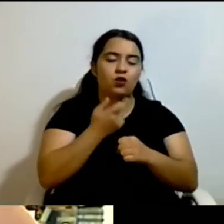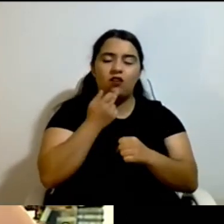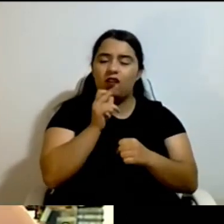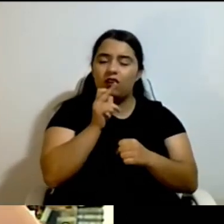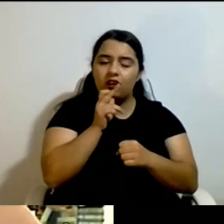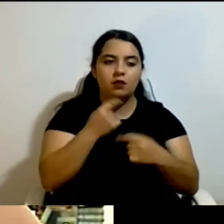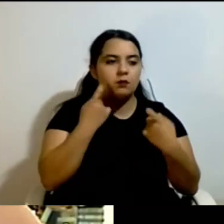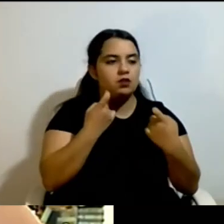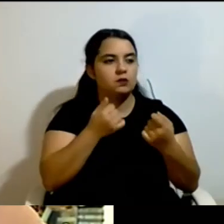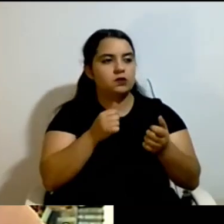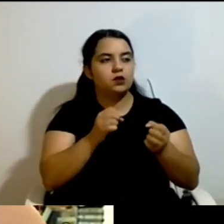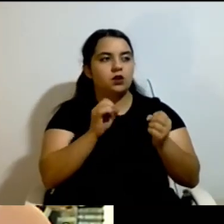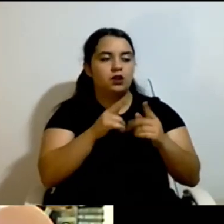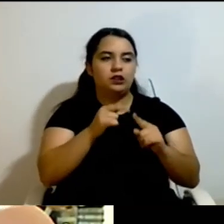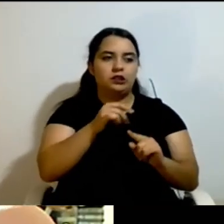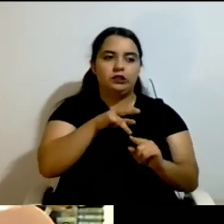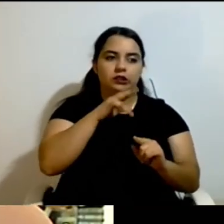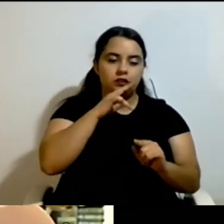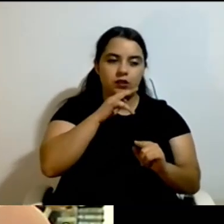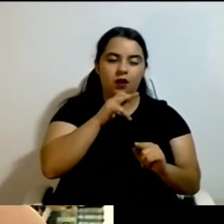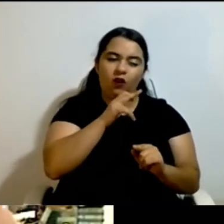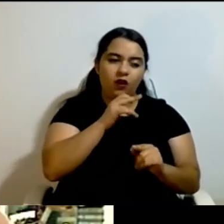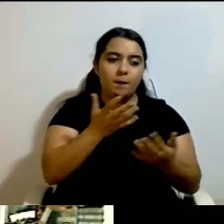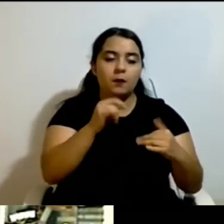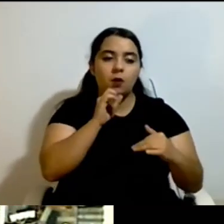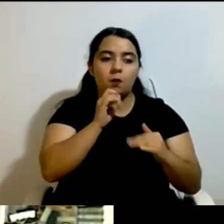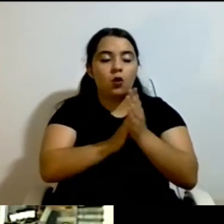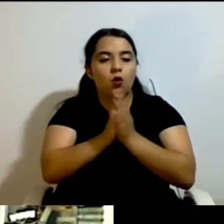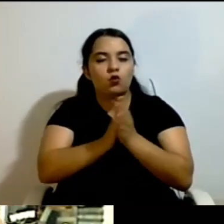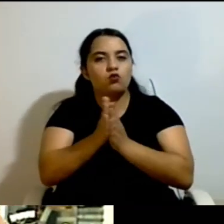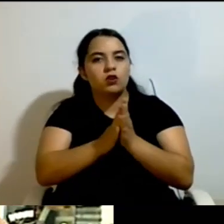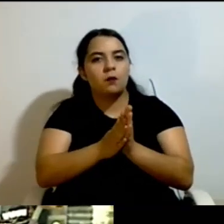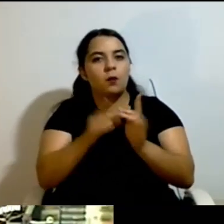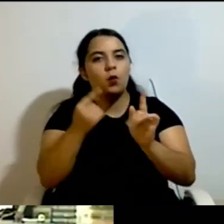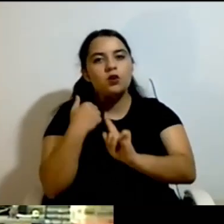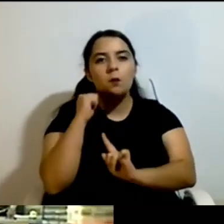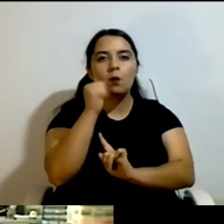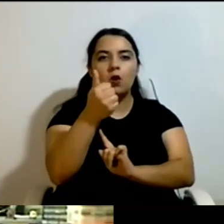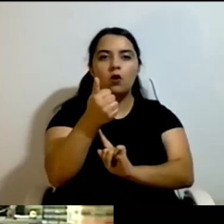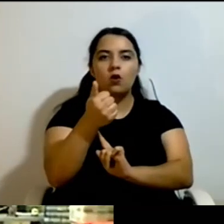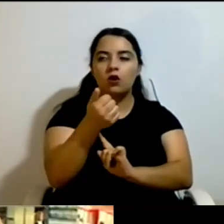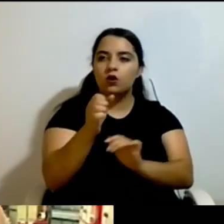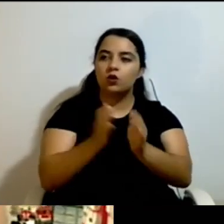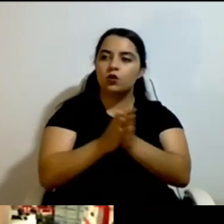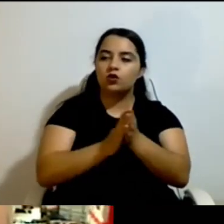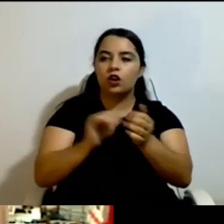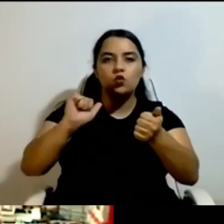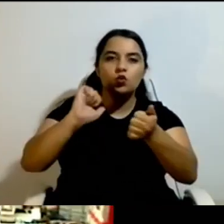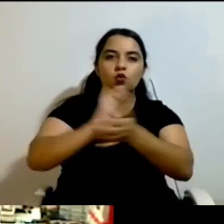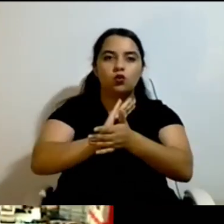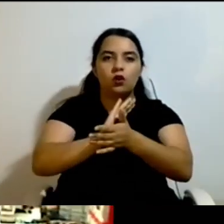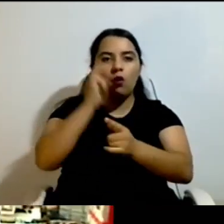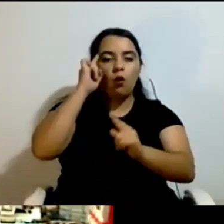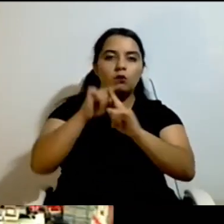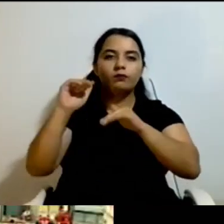use in the media. This we can use to get one step further, which we did. In